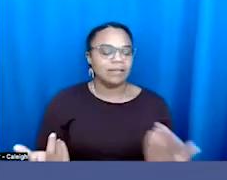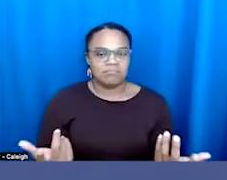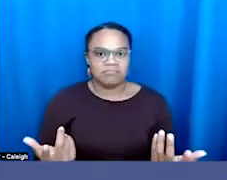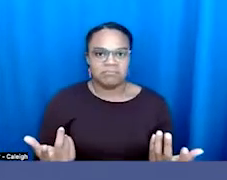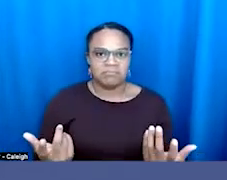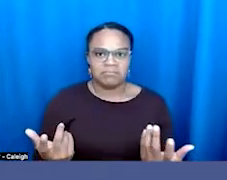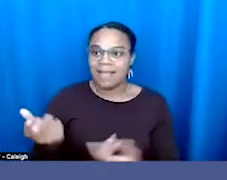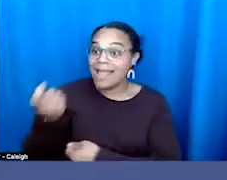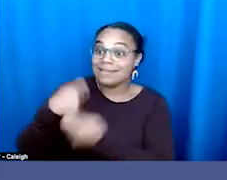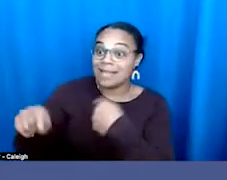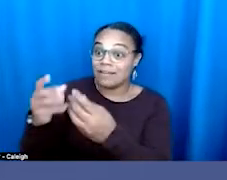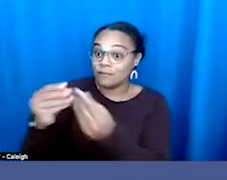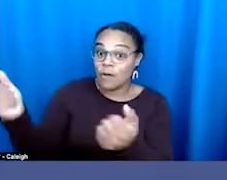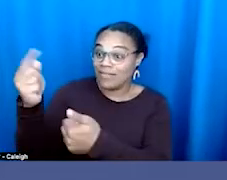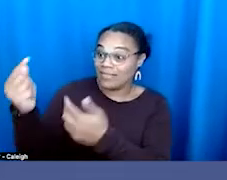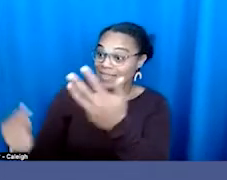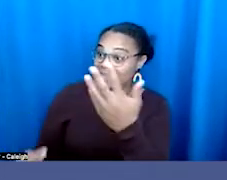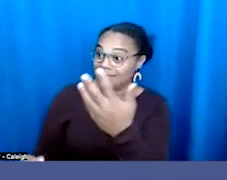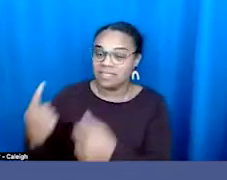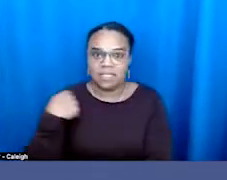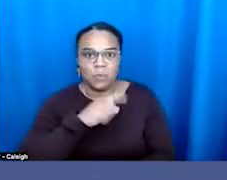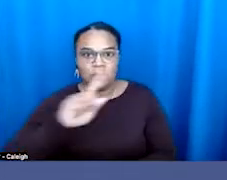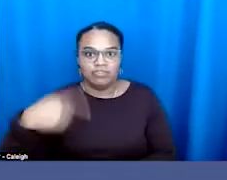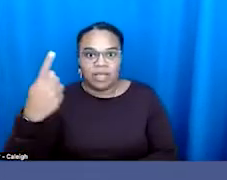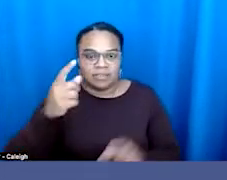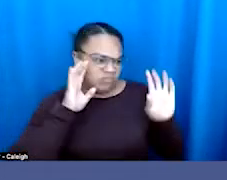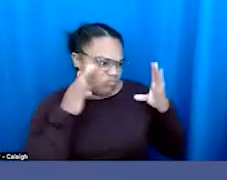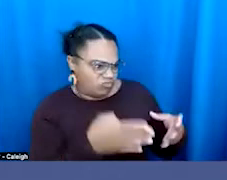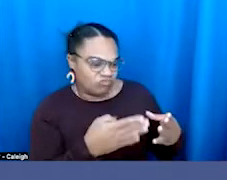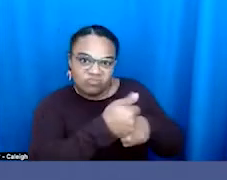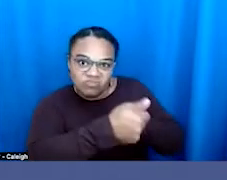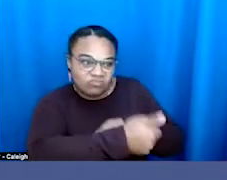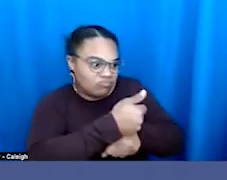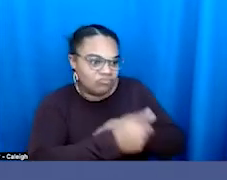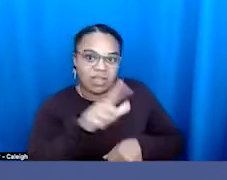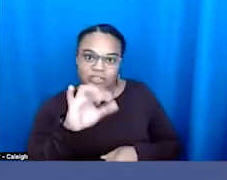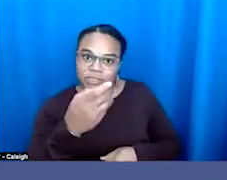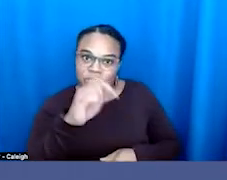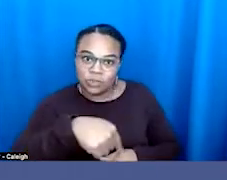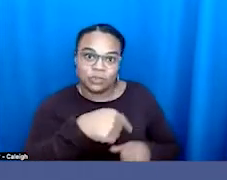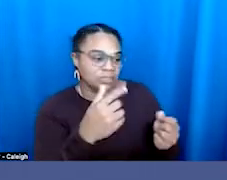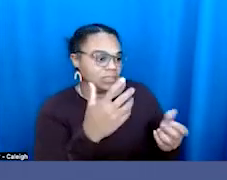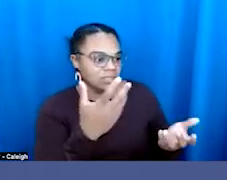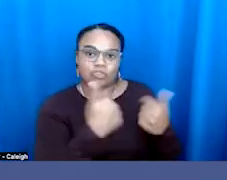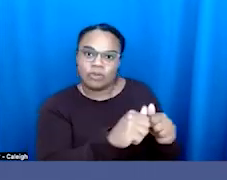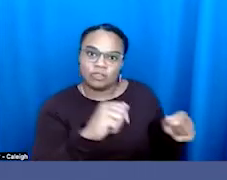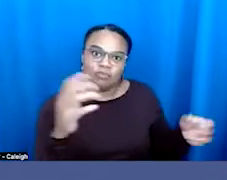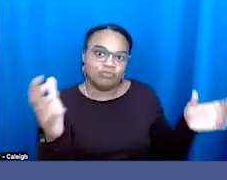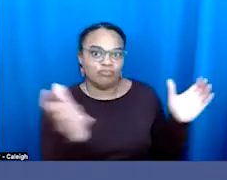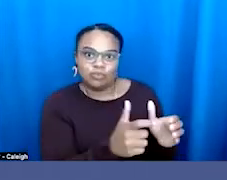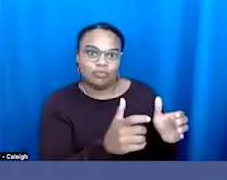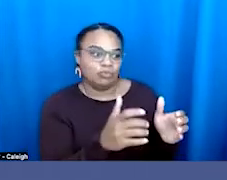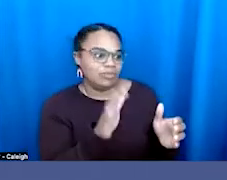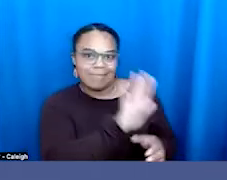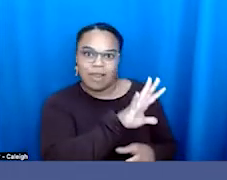this minority population in order to divide the electorate and minimize the participation of the new